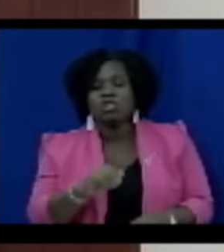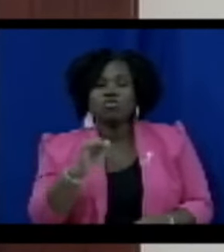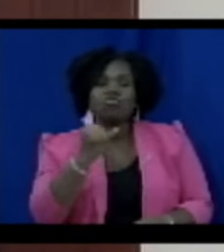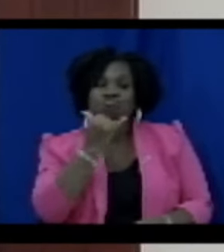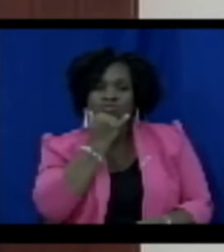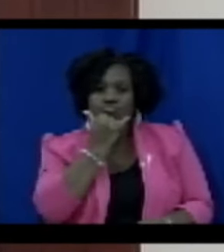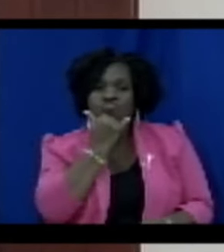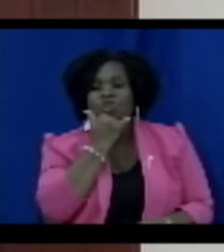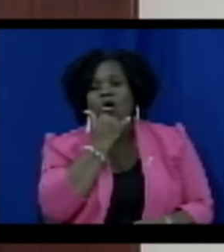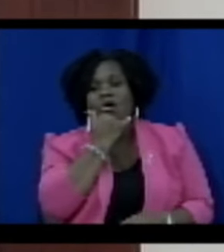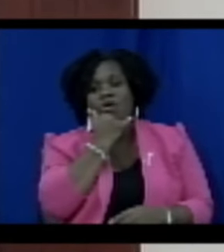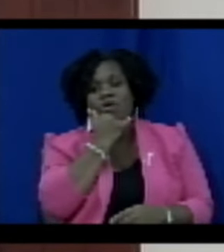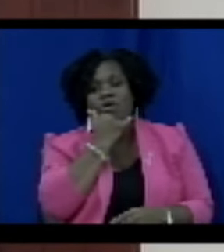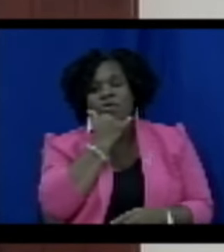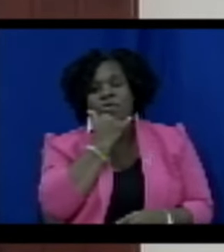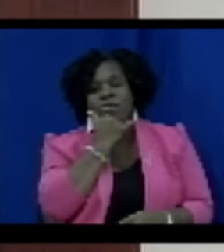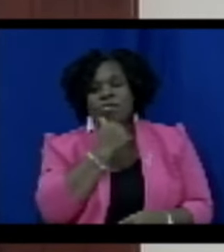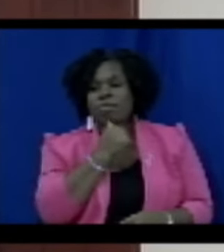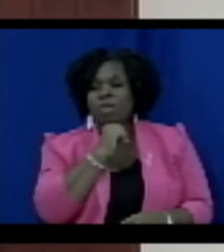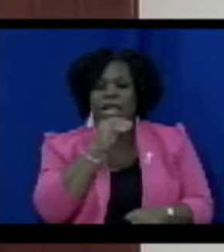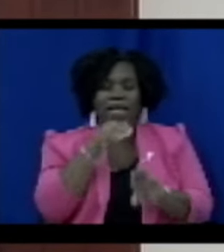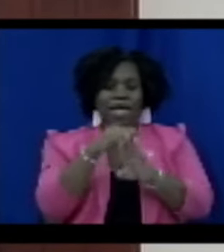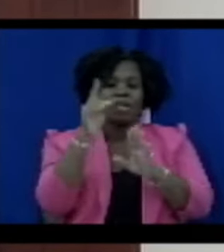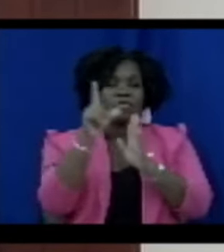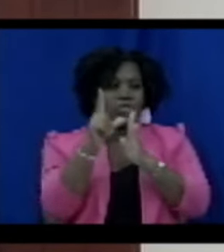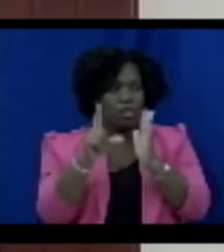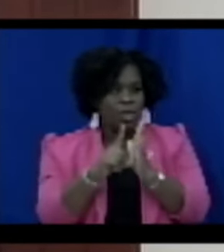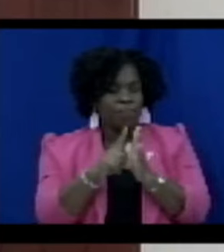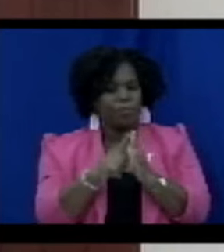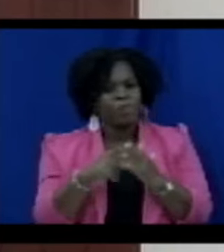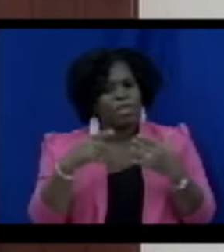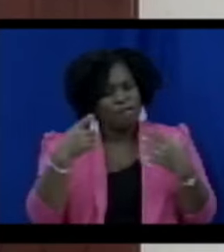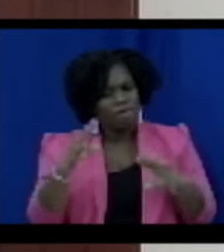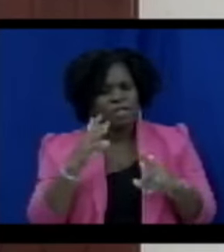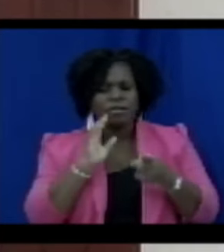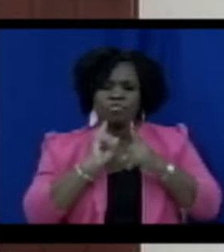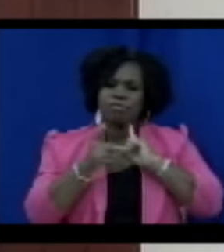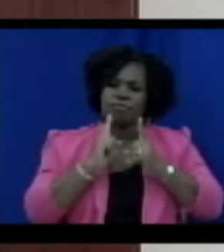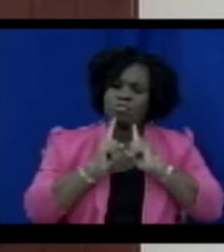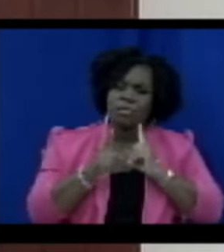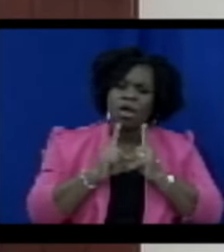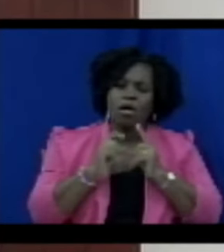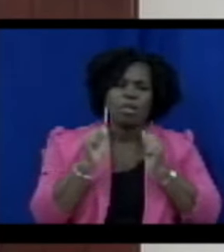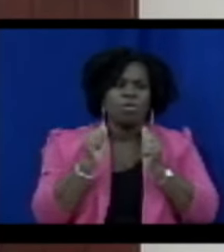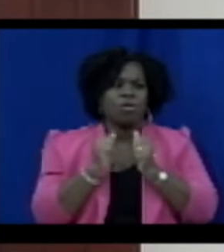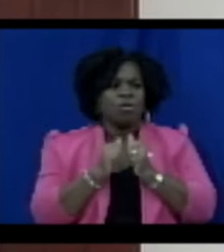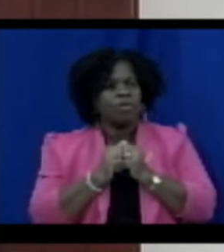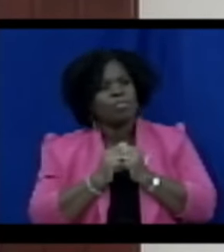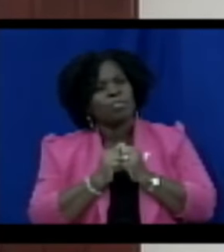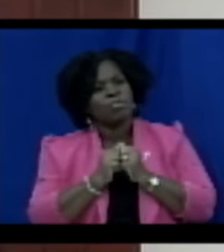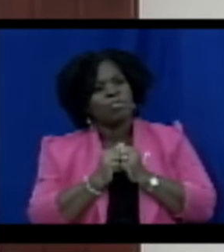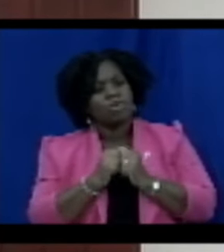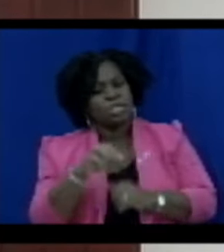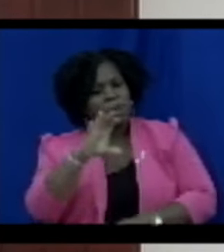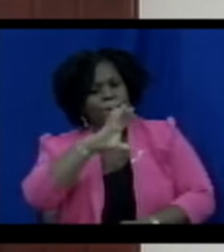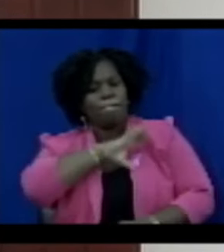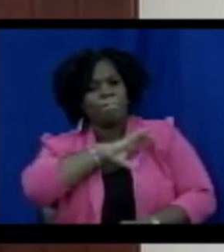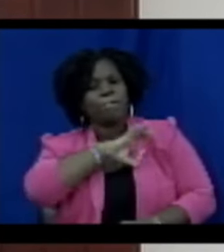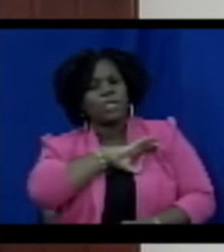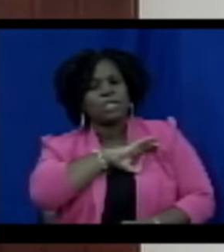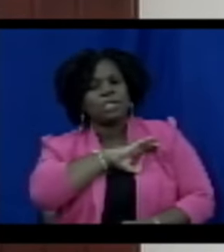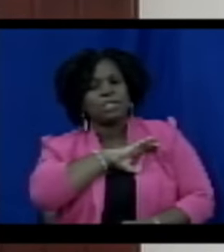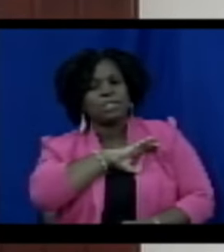law of St. Kitts and Nevis. After consultations with the White Collar Crime Unit of the Royal St. Christopher and Nevis Police Force,